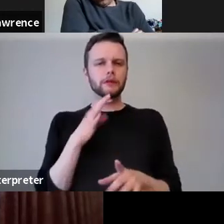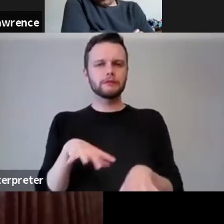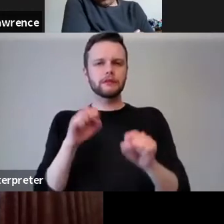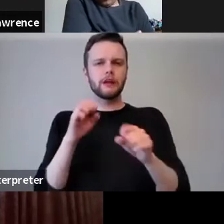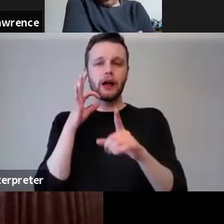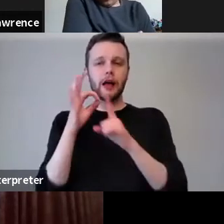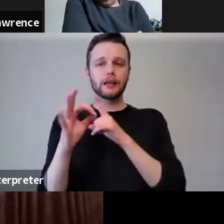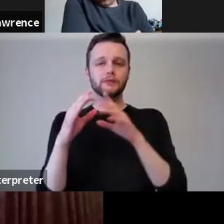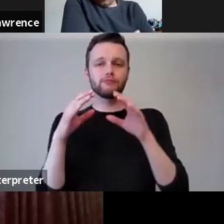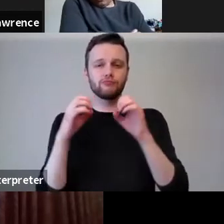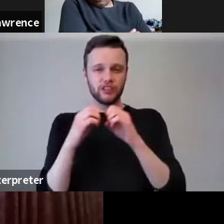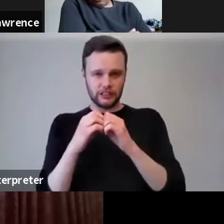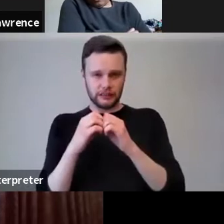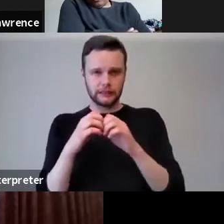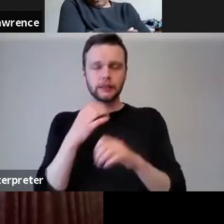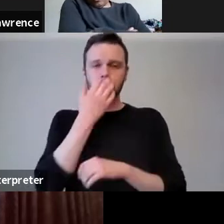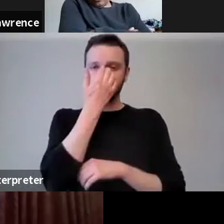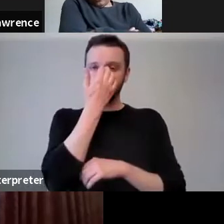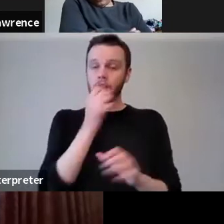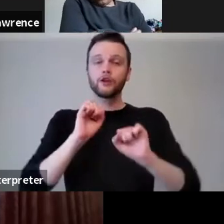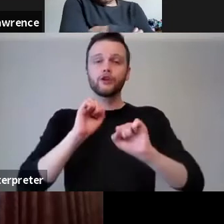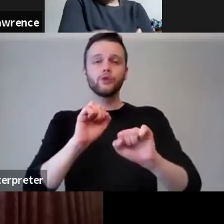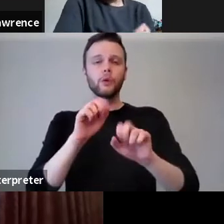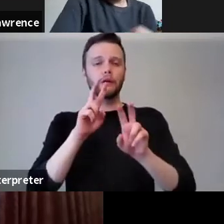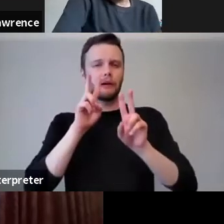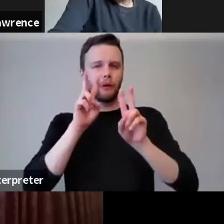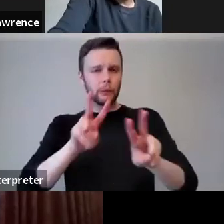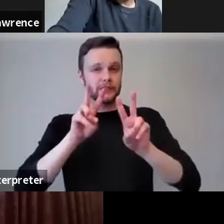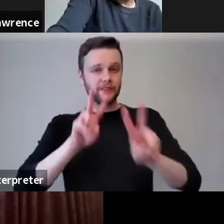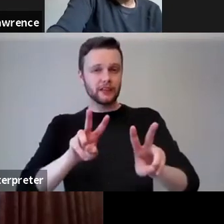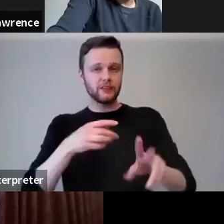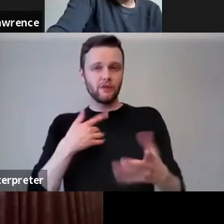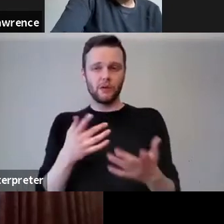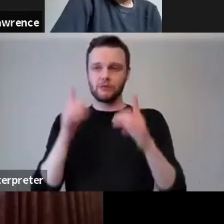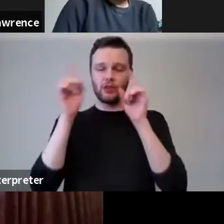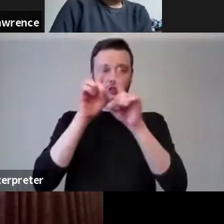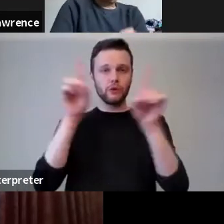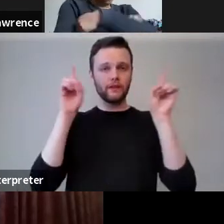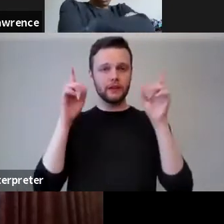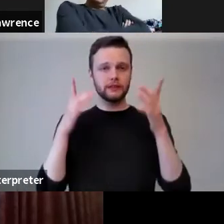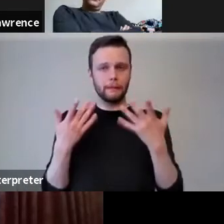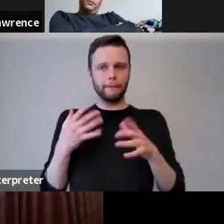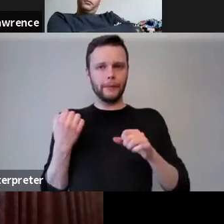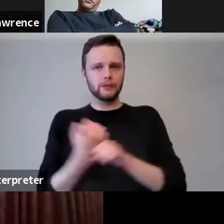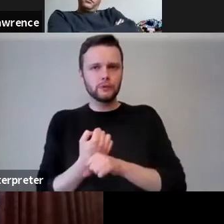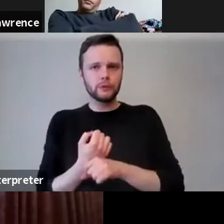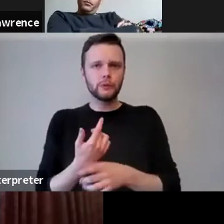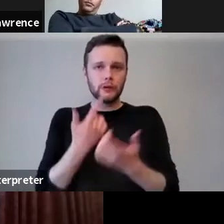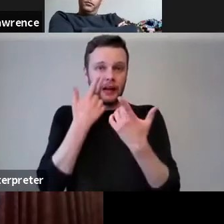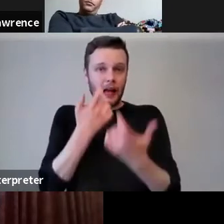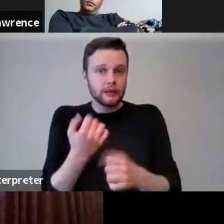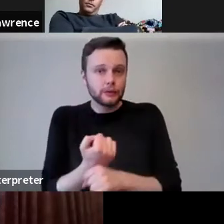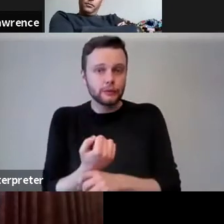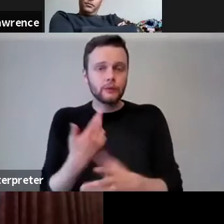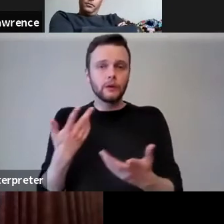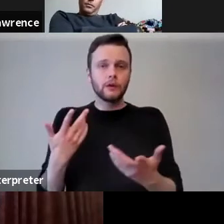you in terms of your observations in terms of what universities have been able to do? And perhaps beginning